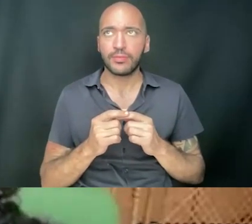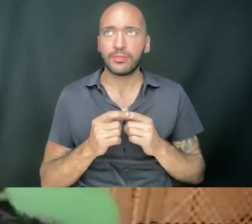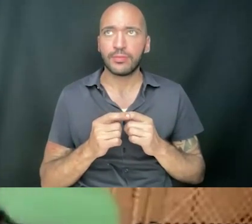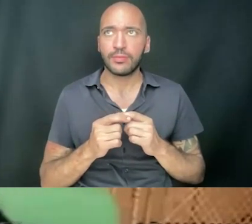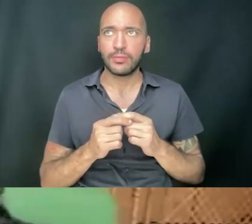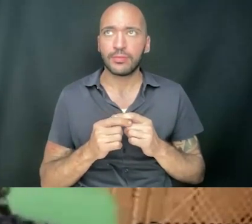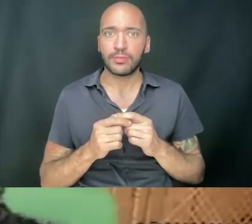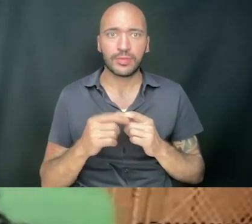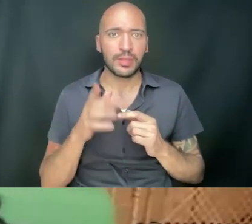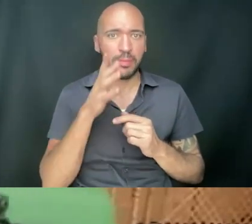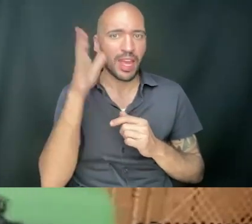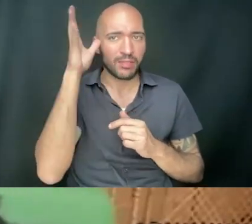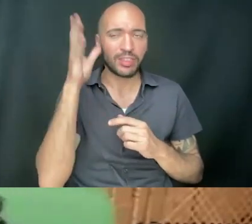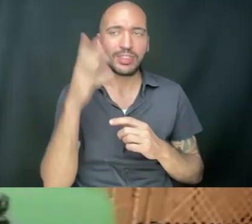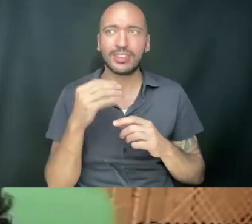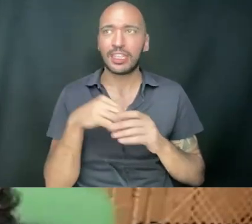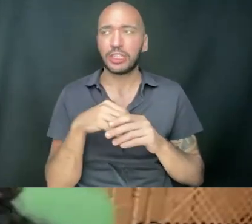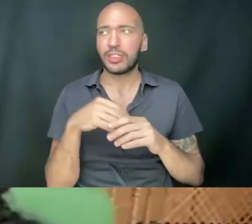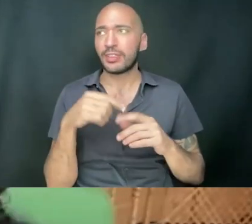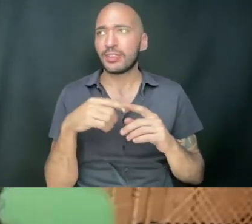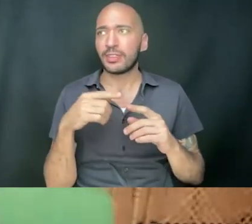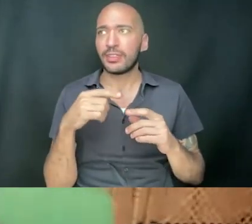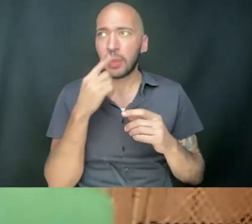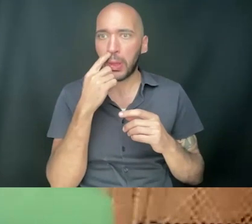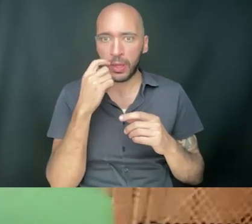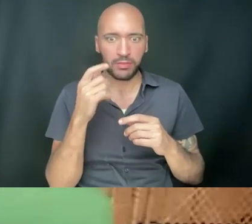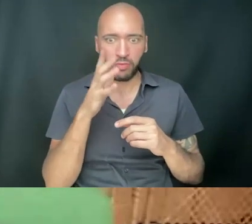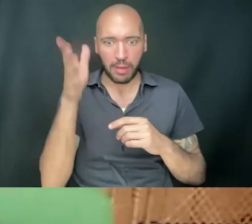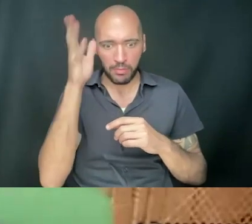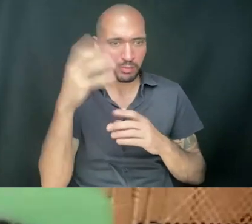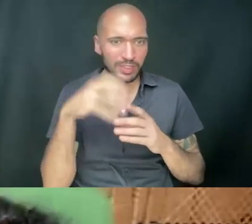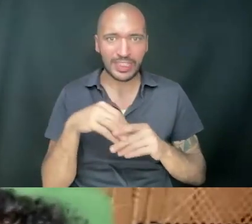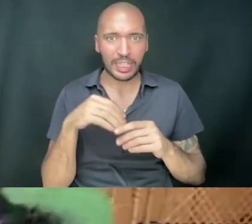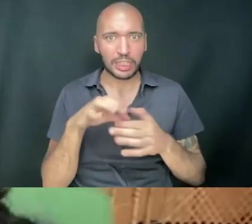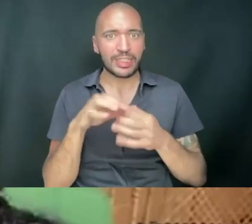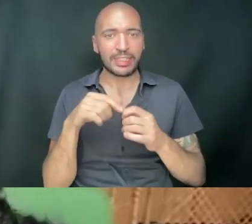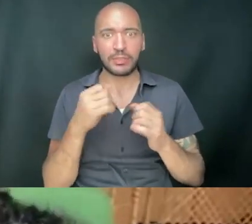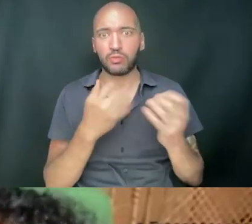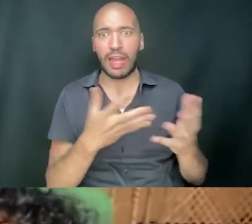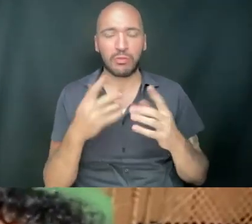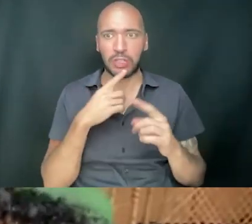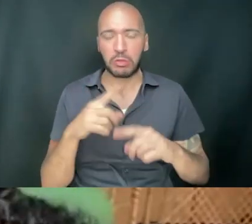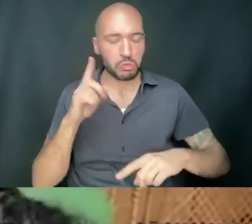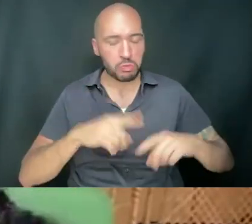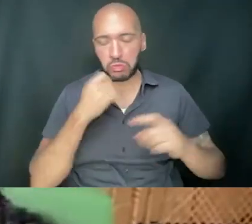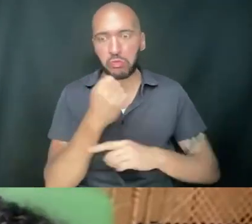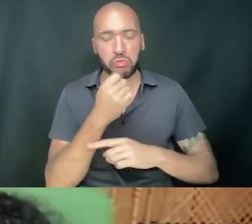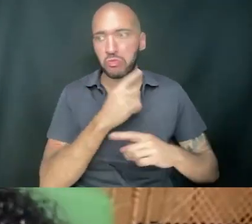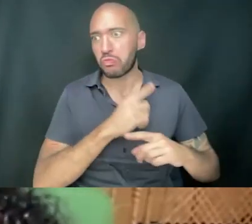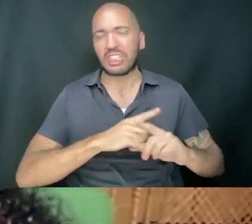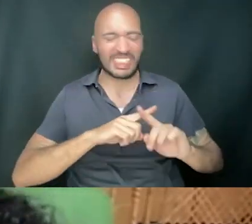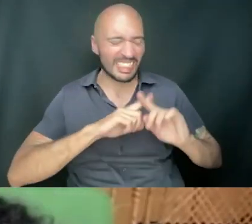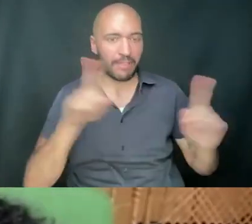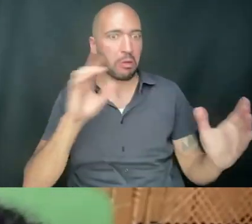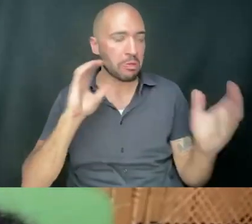you know, parents who are engaging this or grandparents or family members that are engaging this in radically different ways, right? And how do we step into our families?